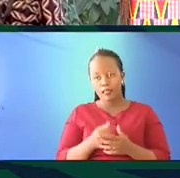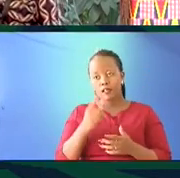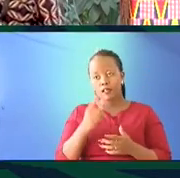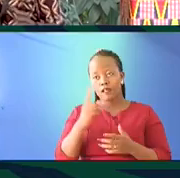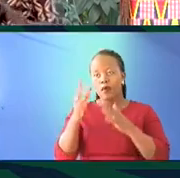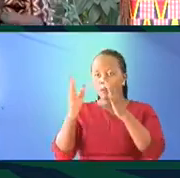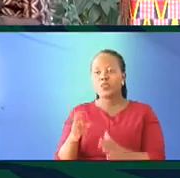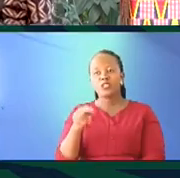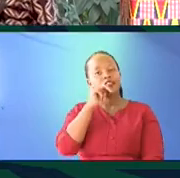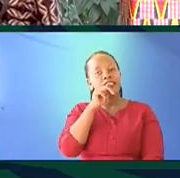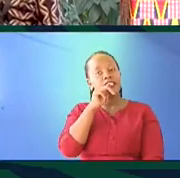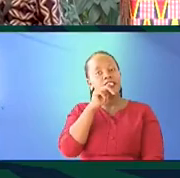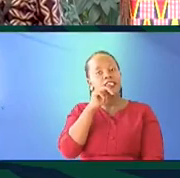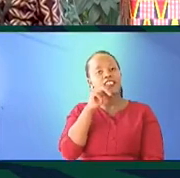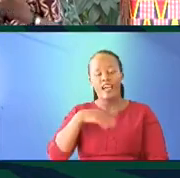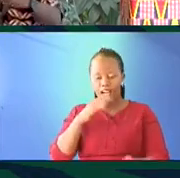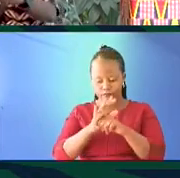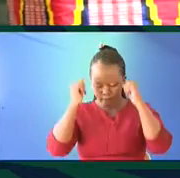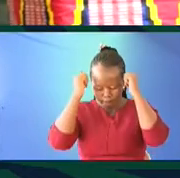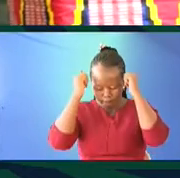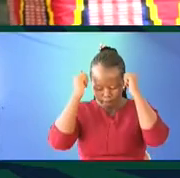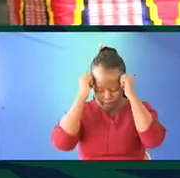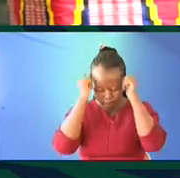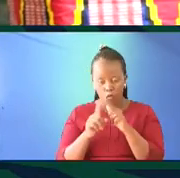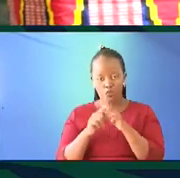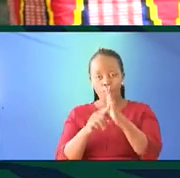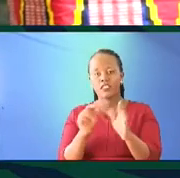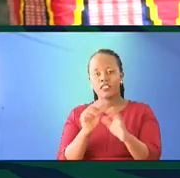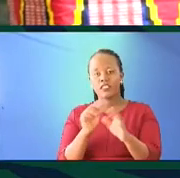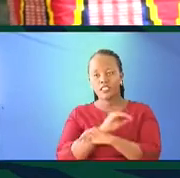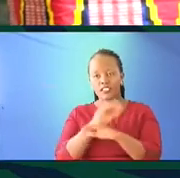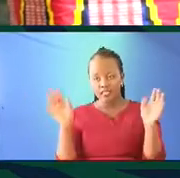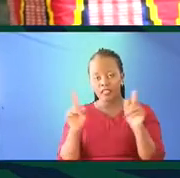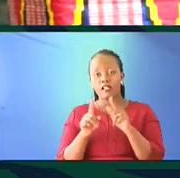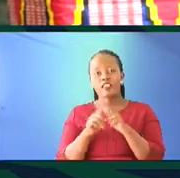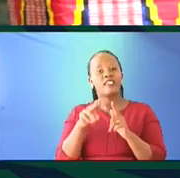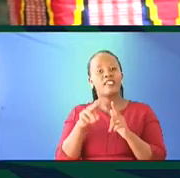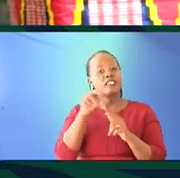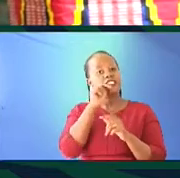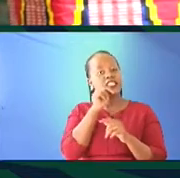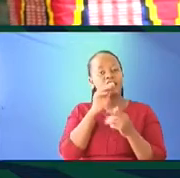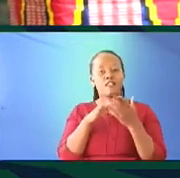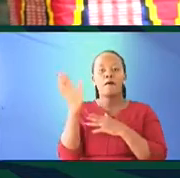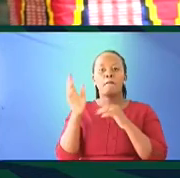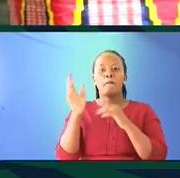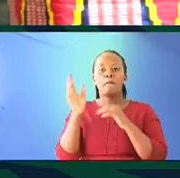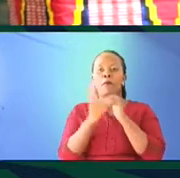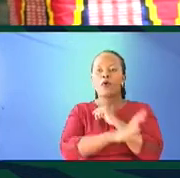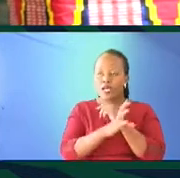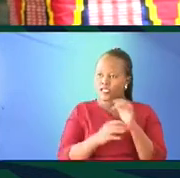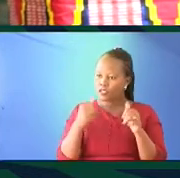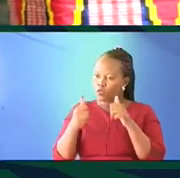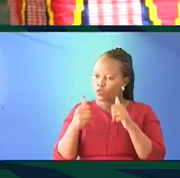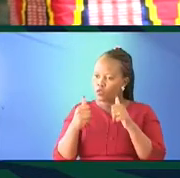Nigeria, over the years, has done many studies and demonstrated very clearly, even in Nigeria, English-speaking nation, Commonwealth country with very close